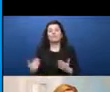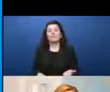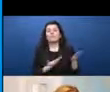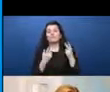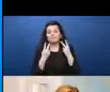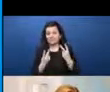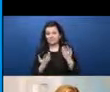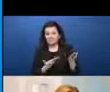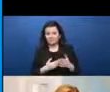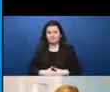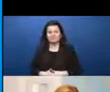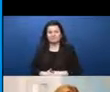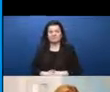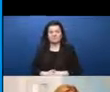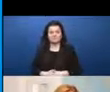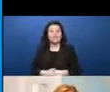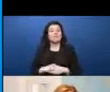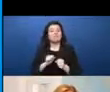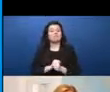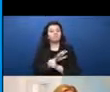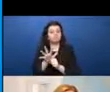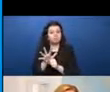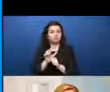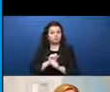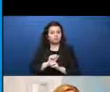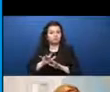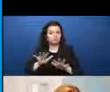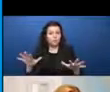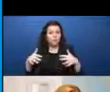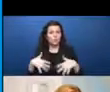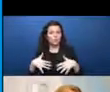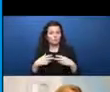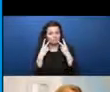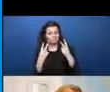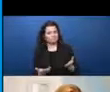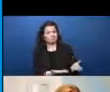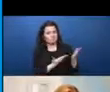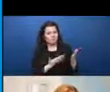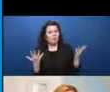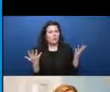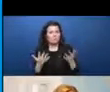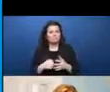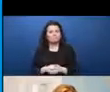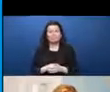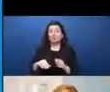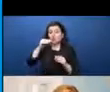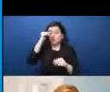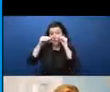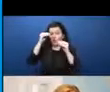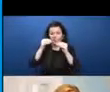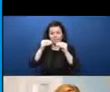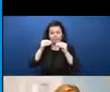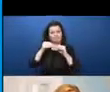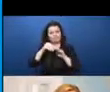accelerated pace during the pandemic. It's the learning divide. And personally, I find this one very